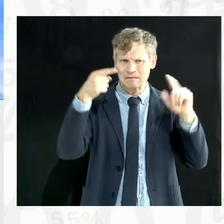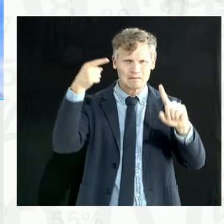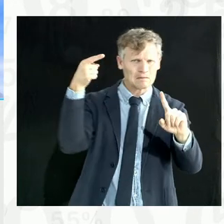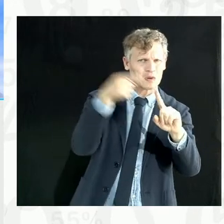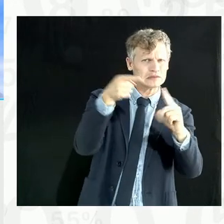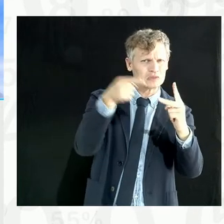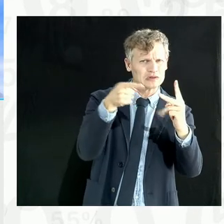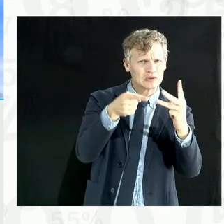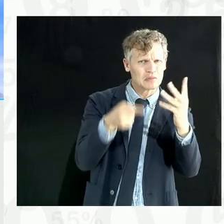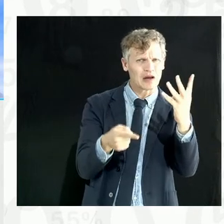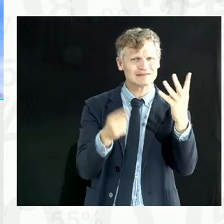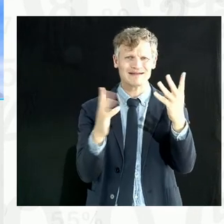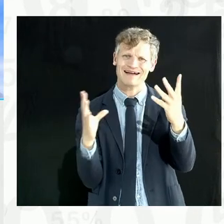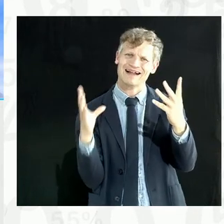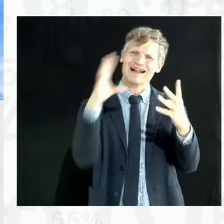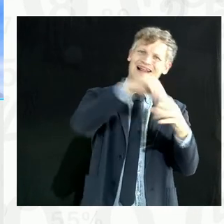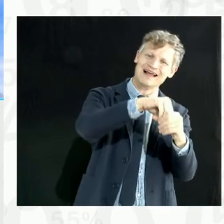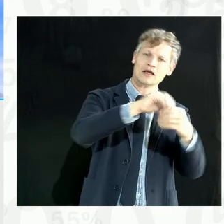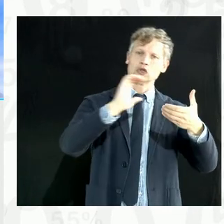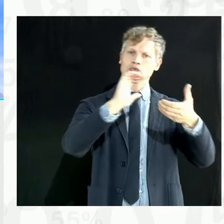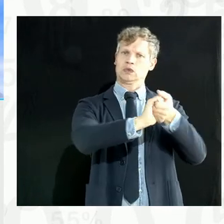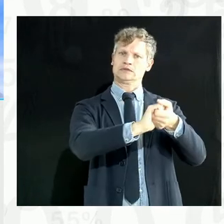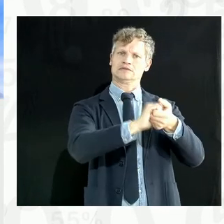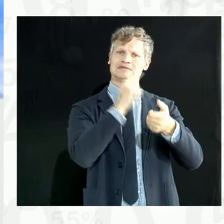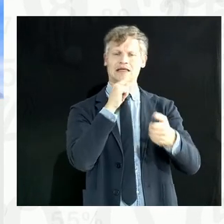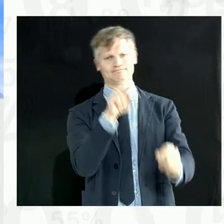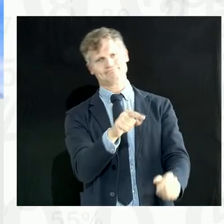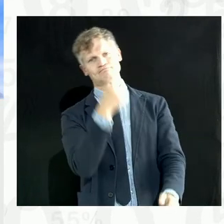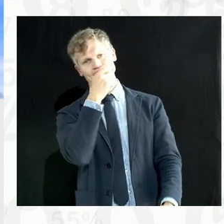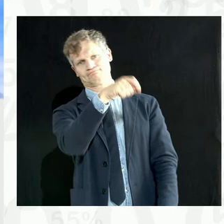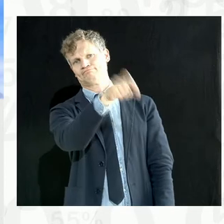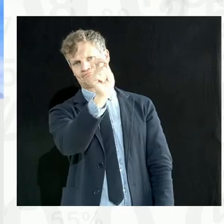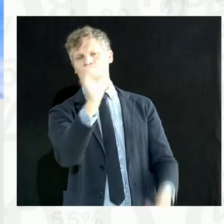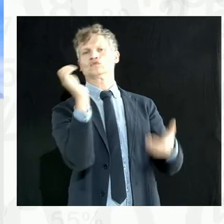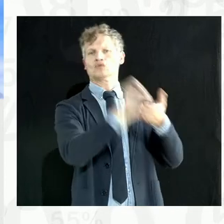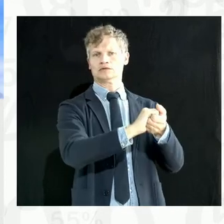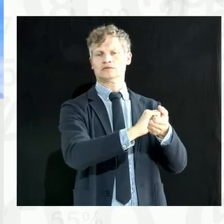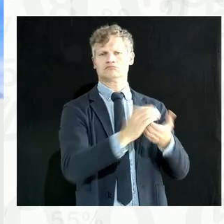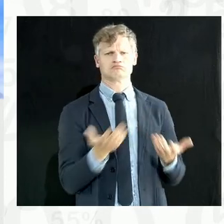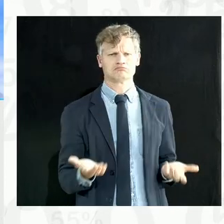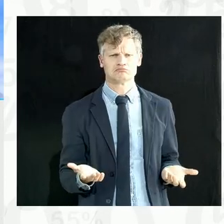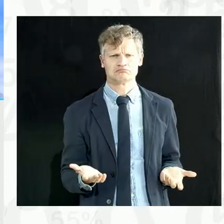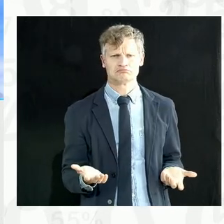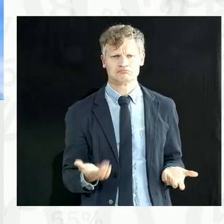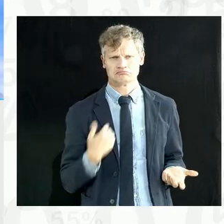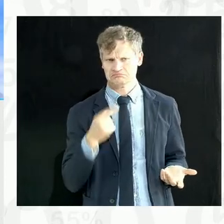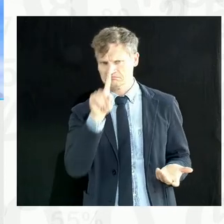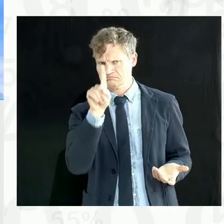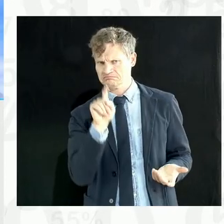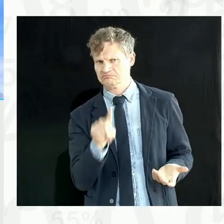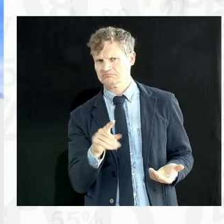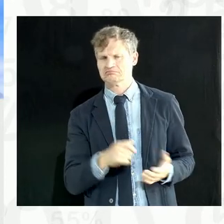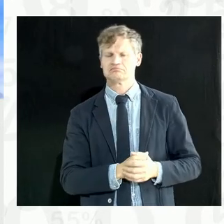to say that the word itself is trustworthy? I would give you just a small indication.